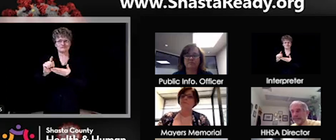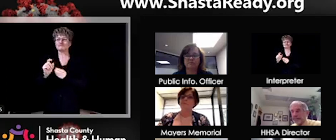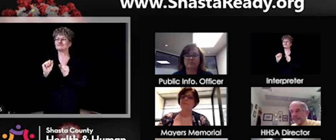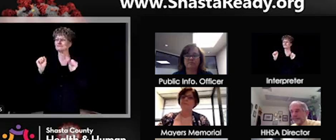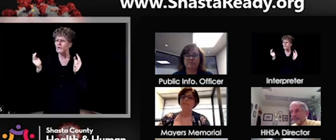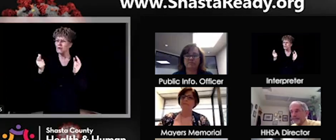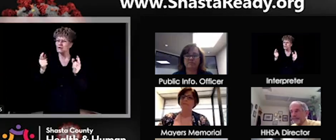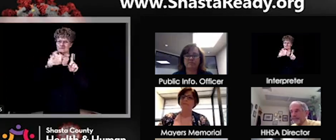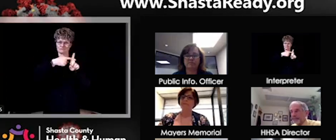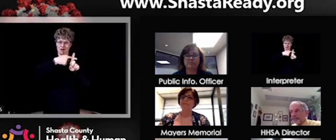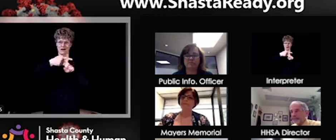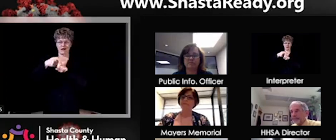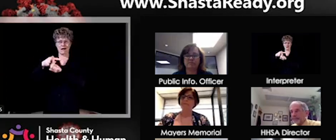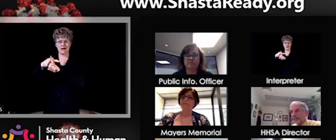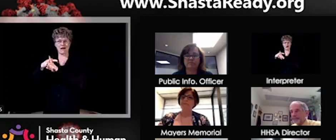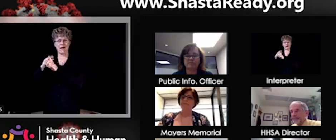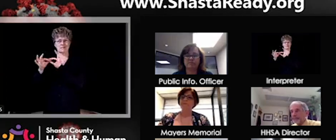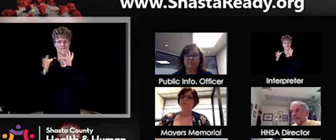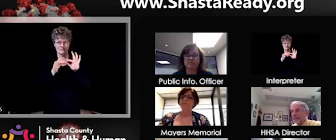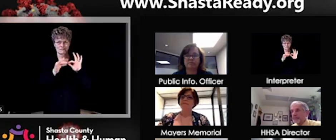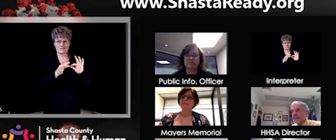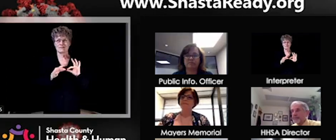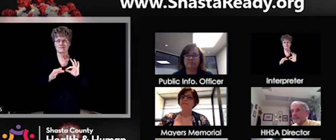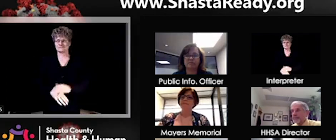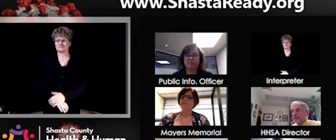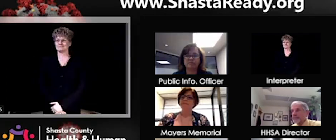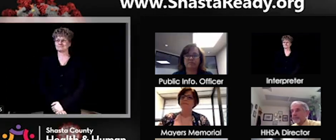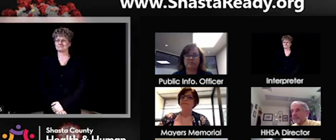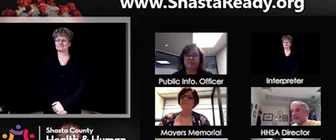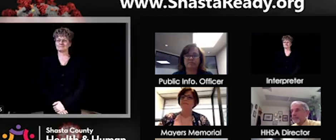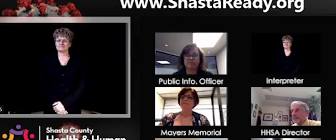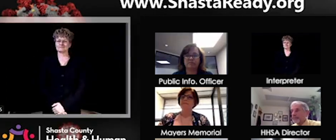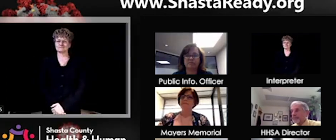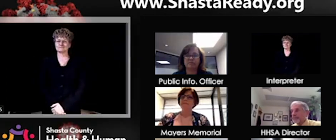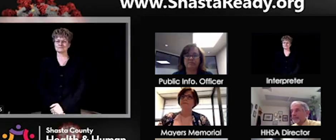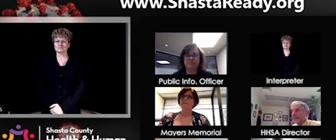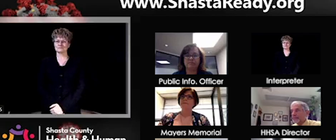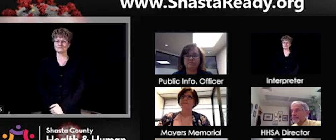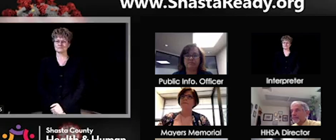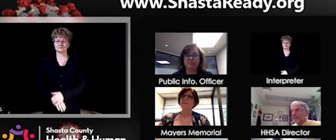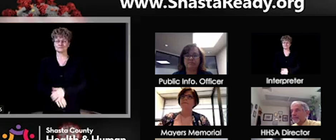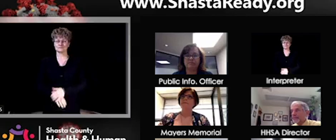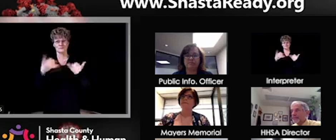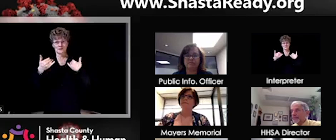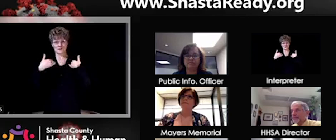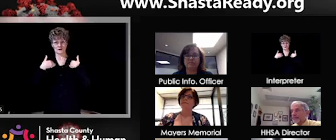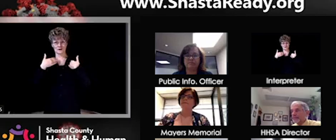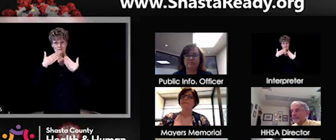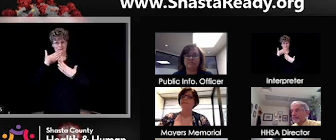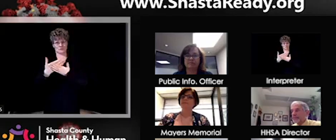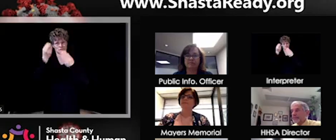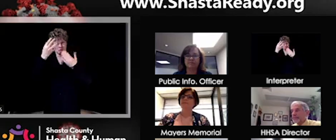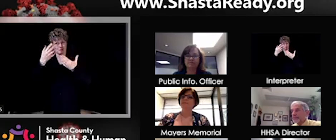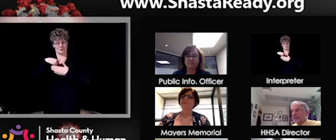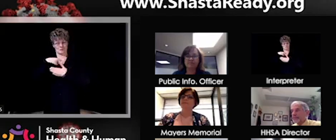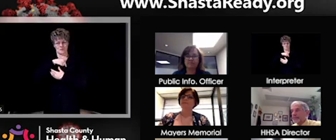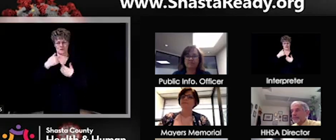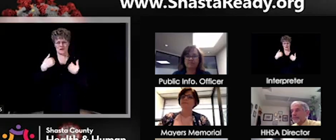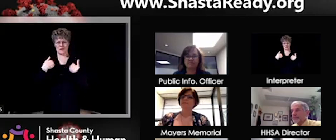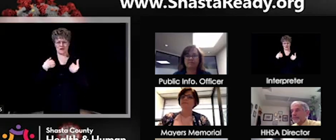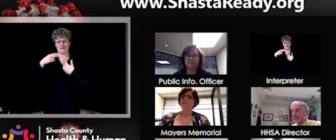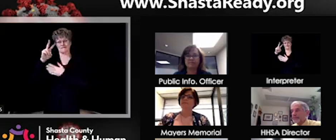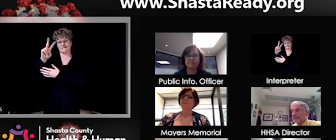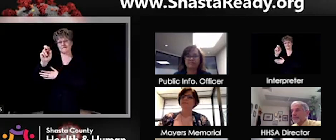wanted to share the good news today. I think people may be aware that our variants for the county was